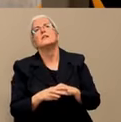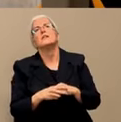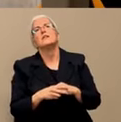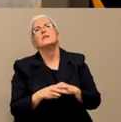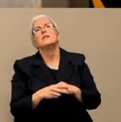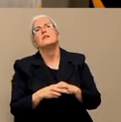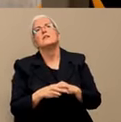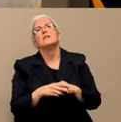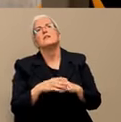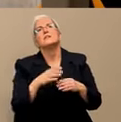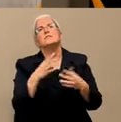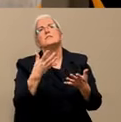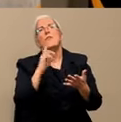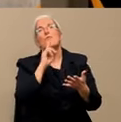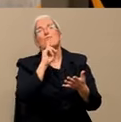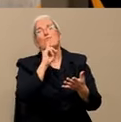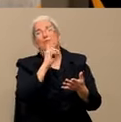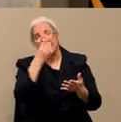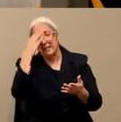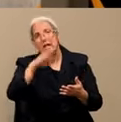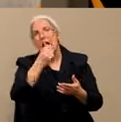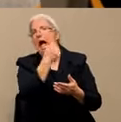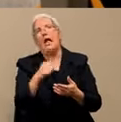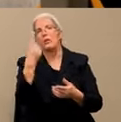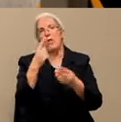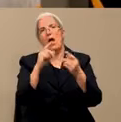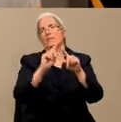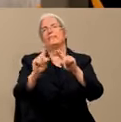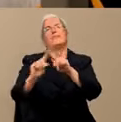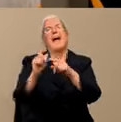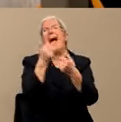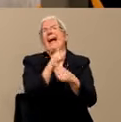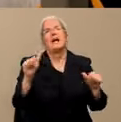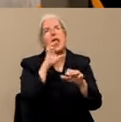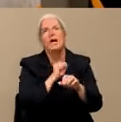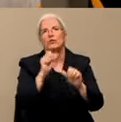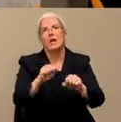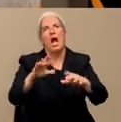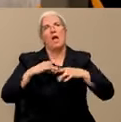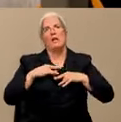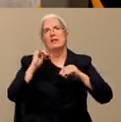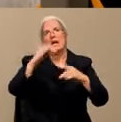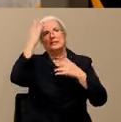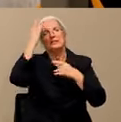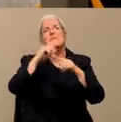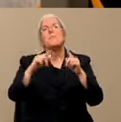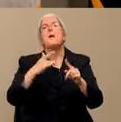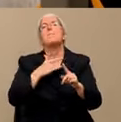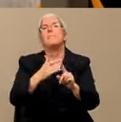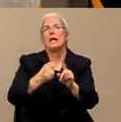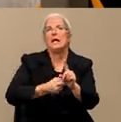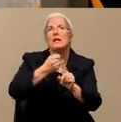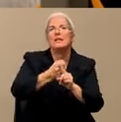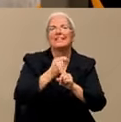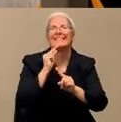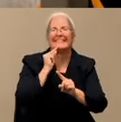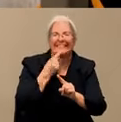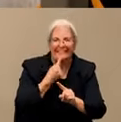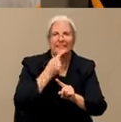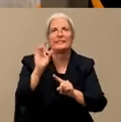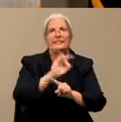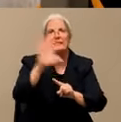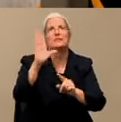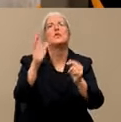everyone can get this virus. Anyone can get severe disease with this virus. Anyone can die from this